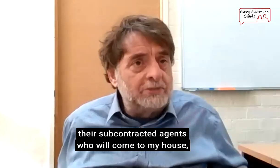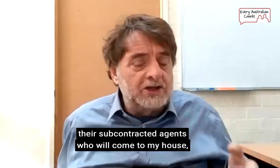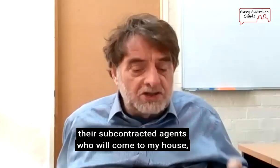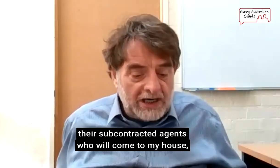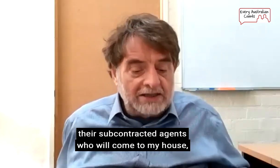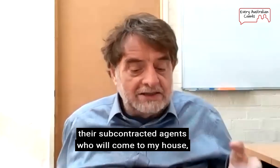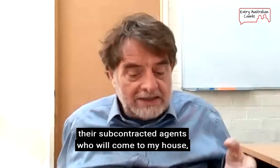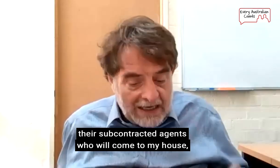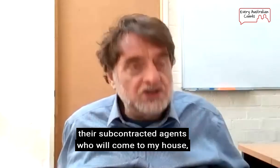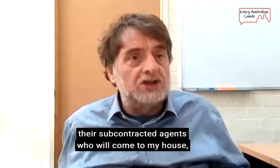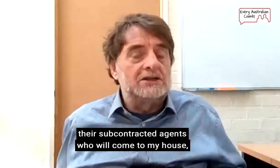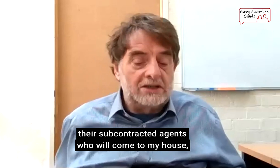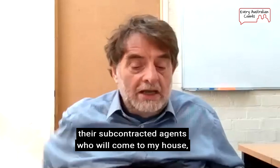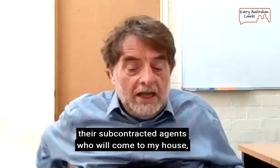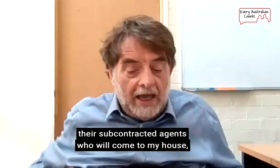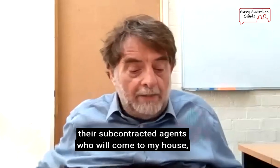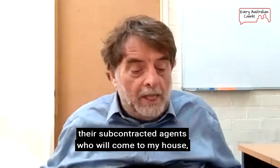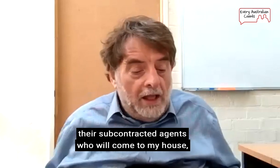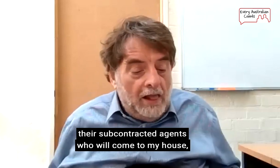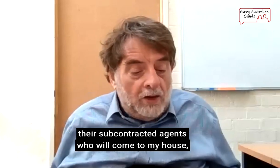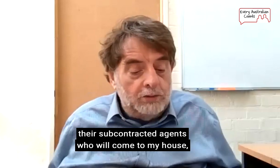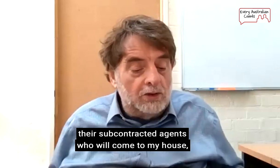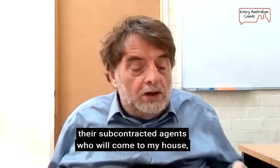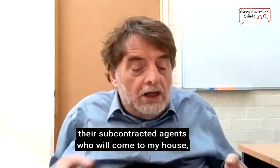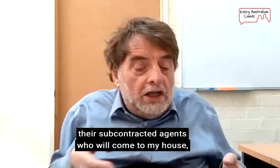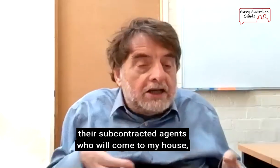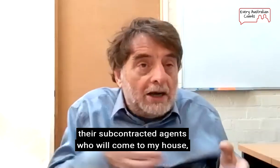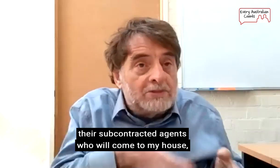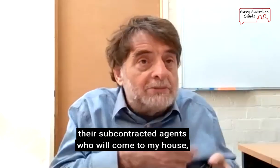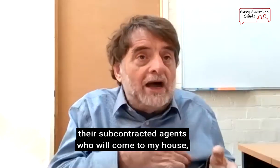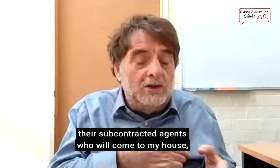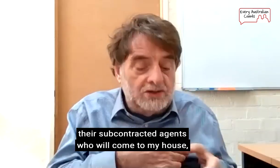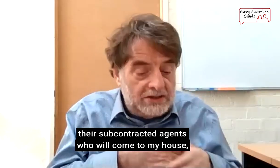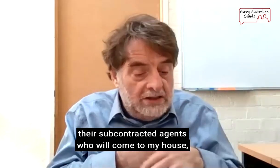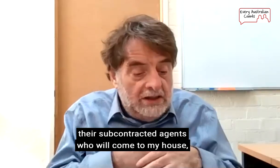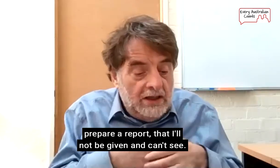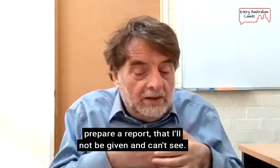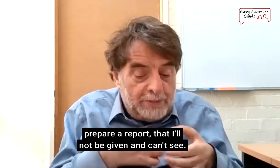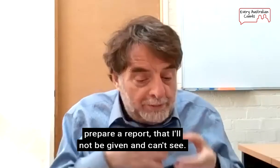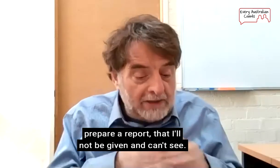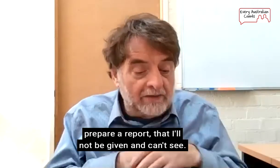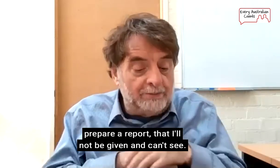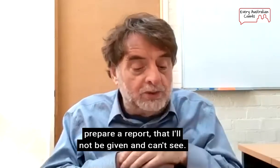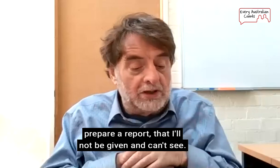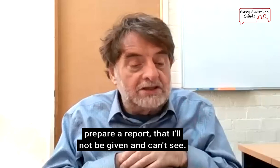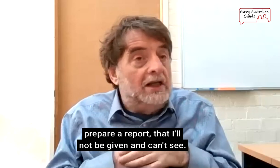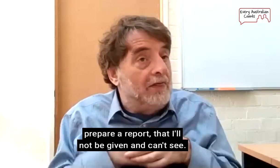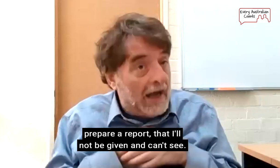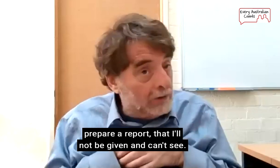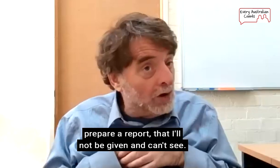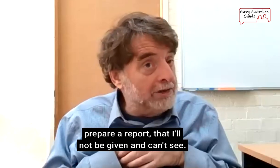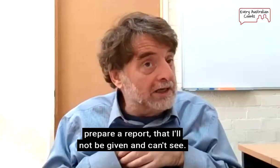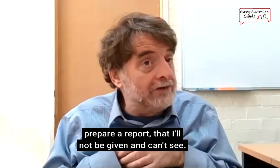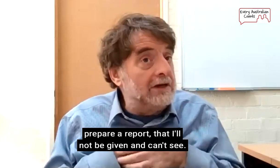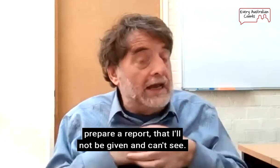by their subcontracted agents who will come to my house, prepare a report